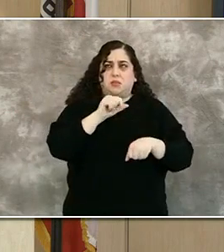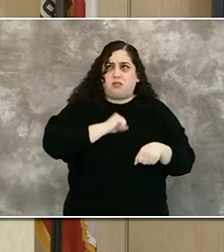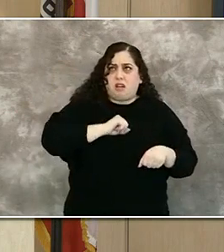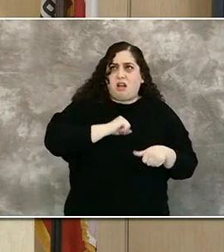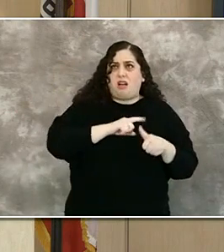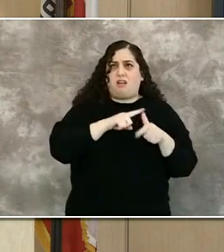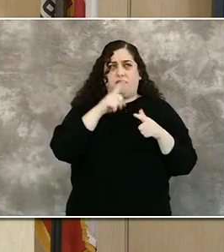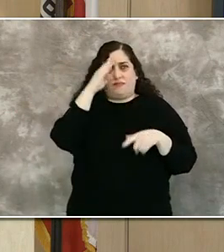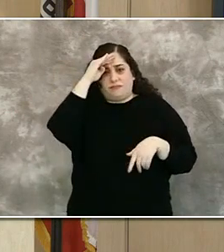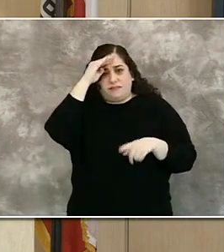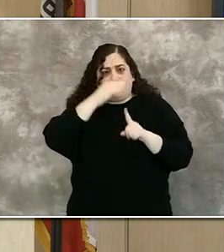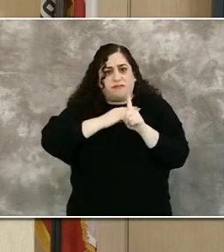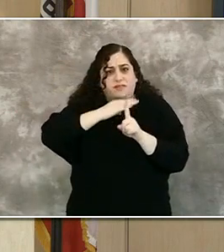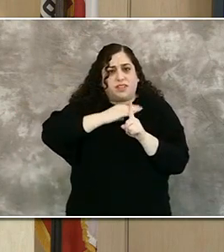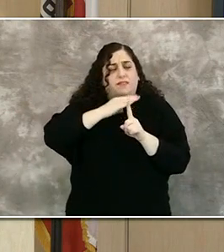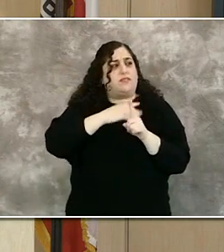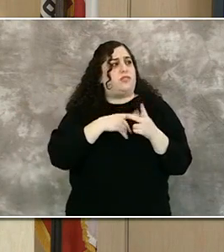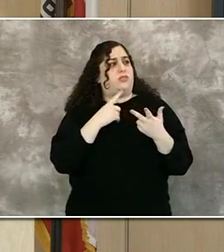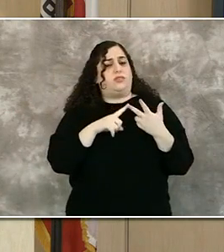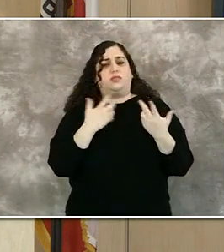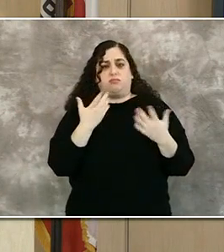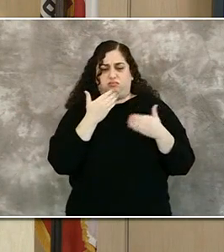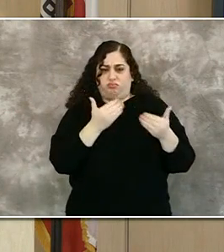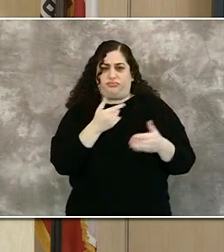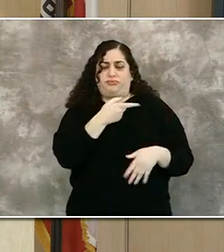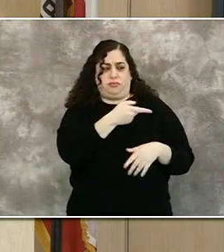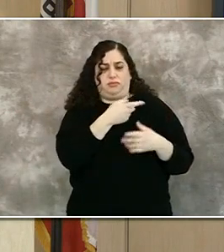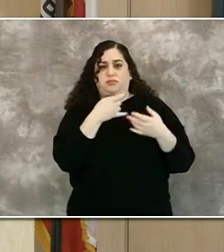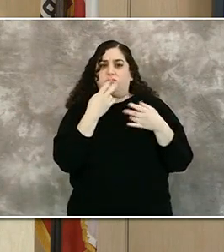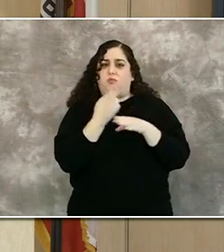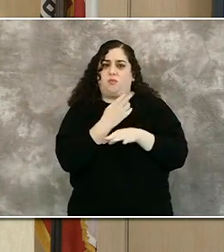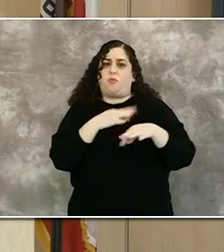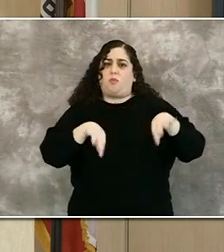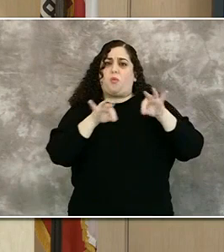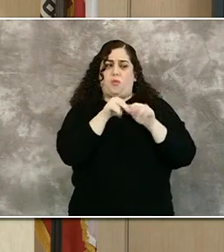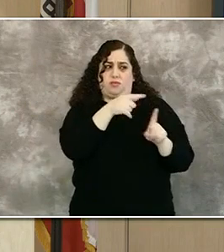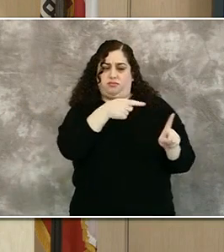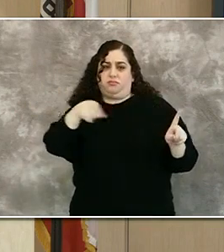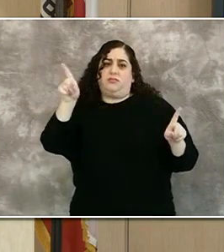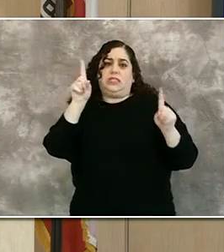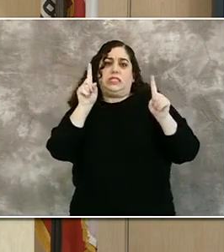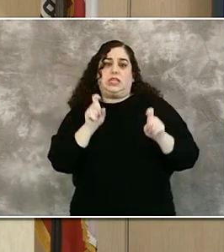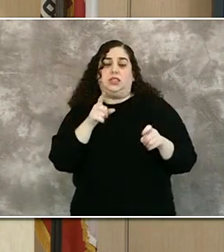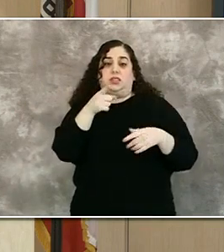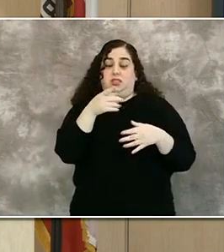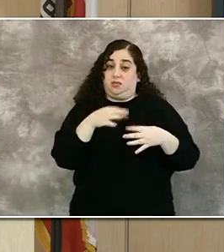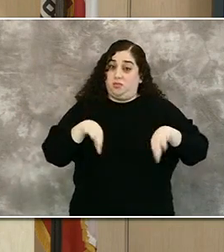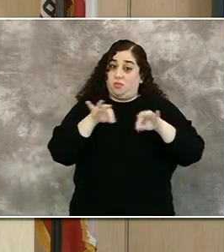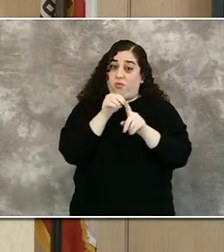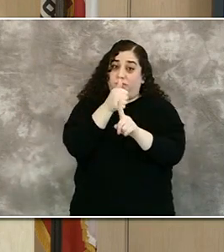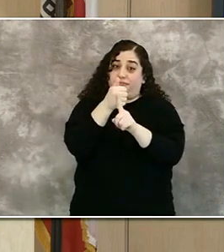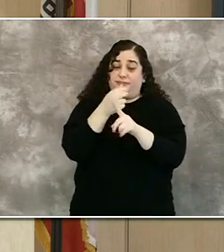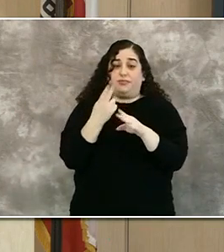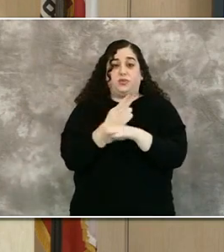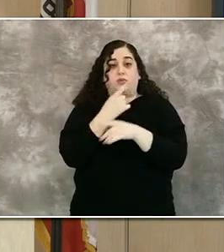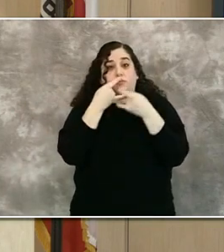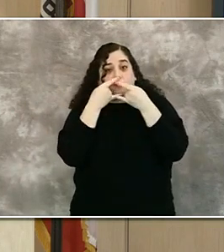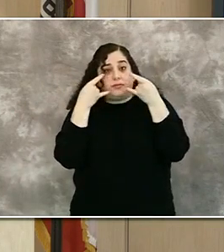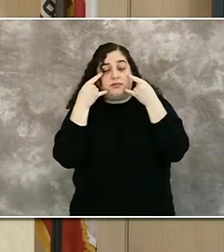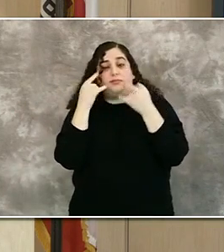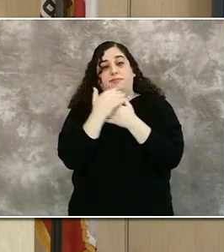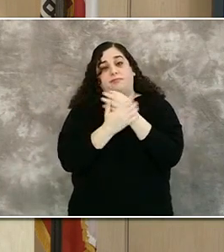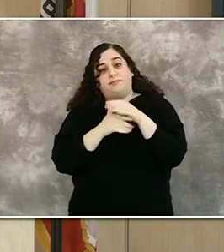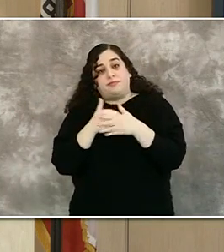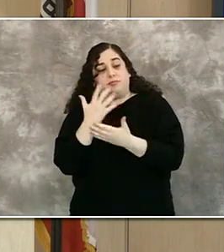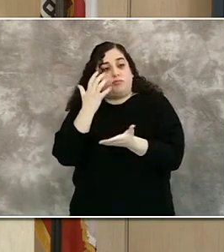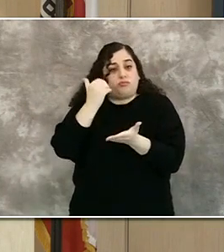sure you take precautions, wear a mask, be socially distant. Most of our sites are set up nicely for that. In fact, they all are. And we just want you to be careful as you